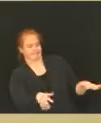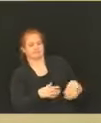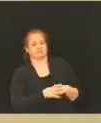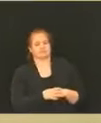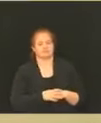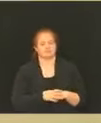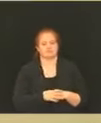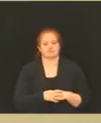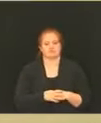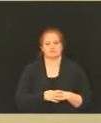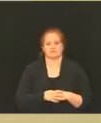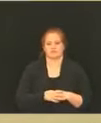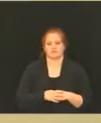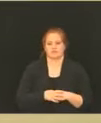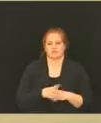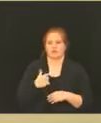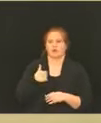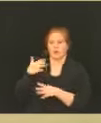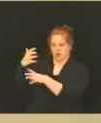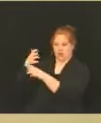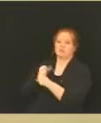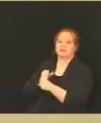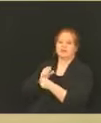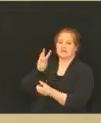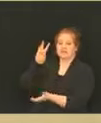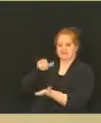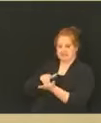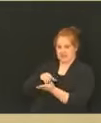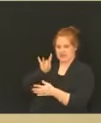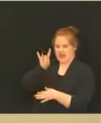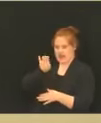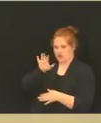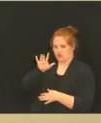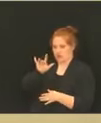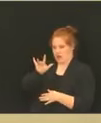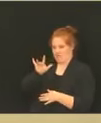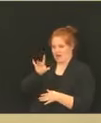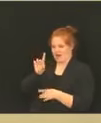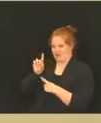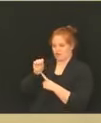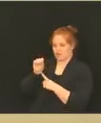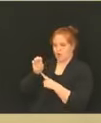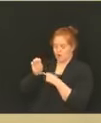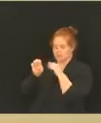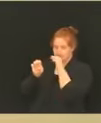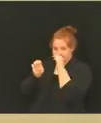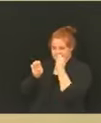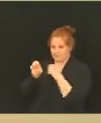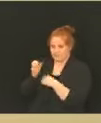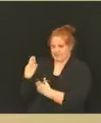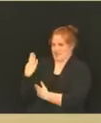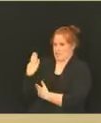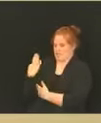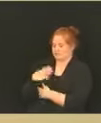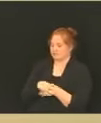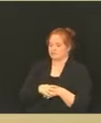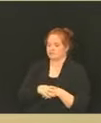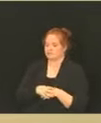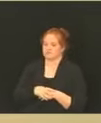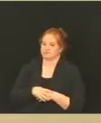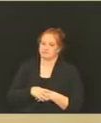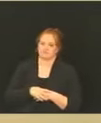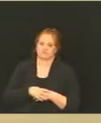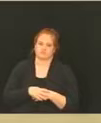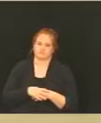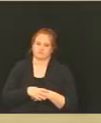received 6,825 doses earlier today. And